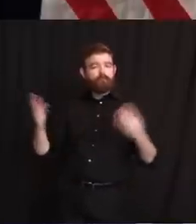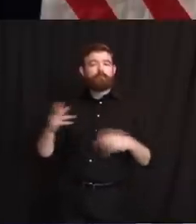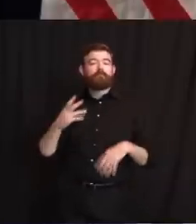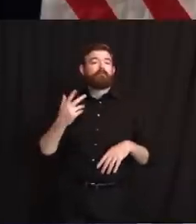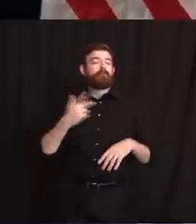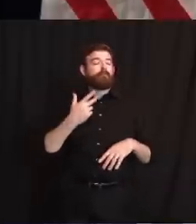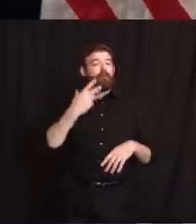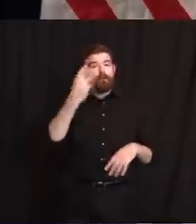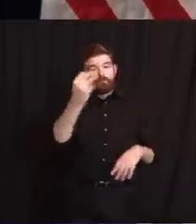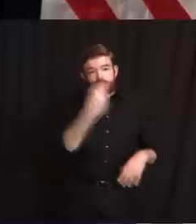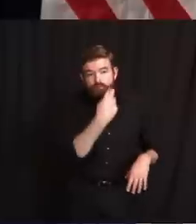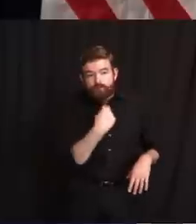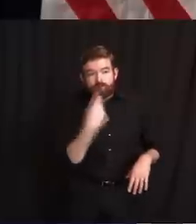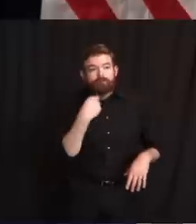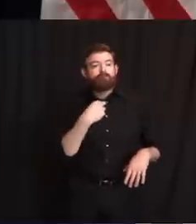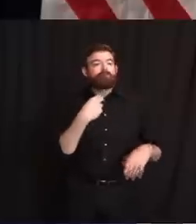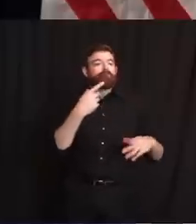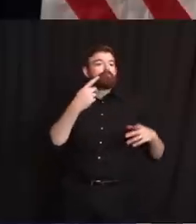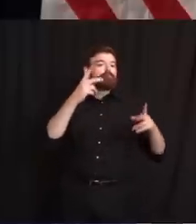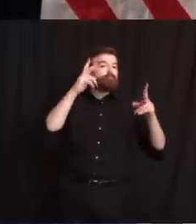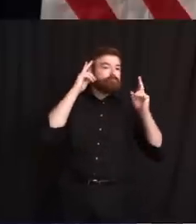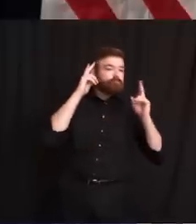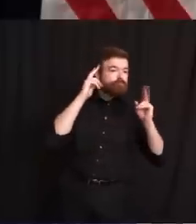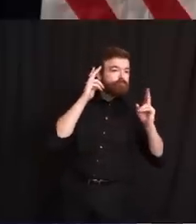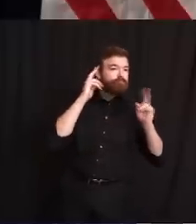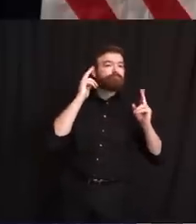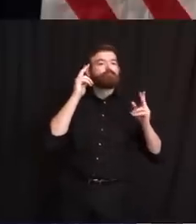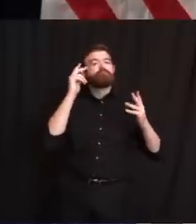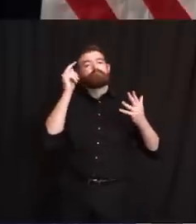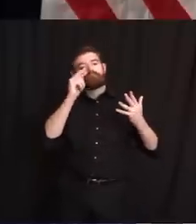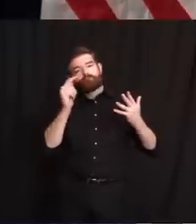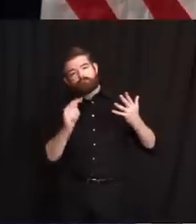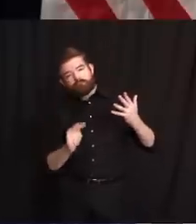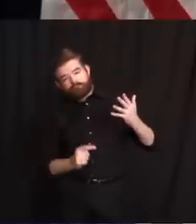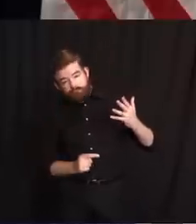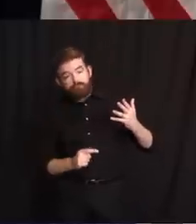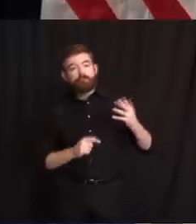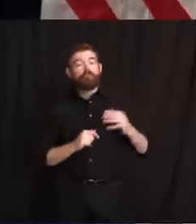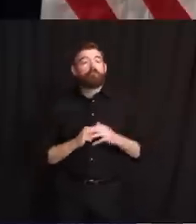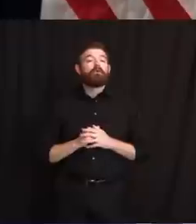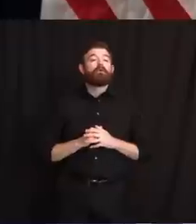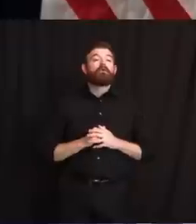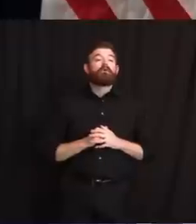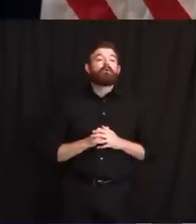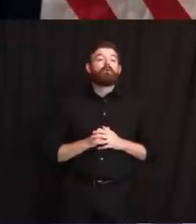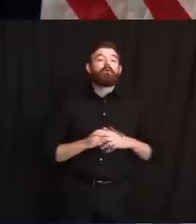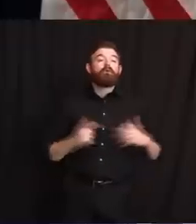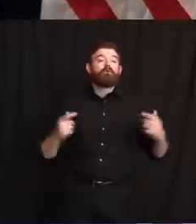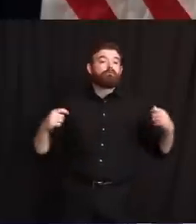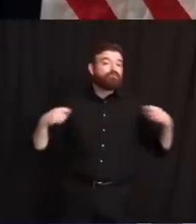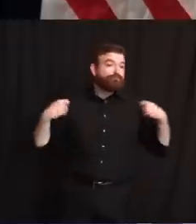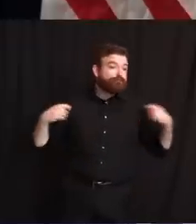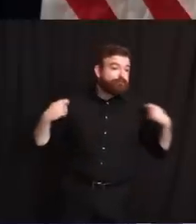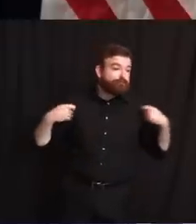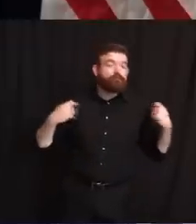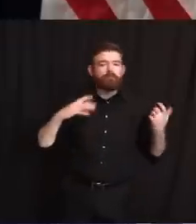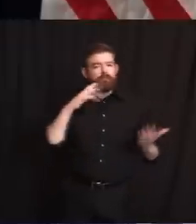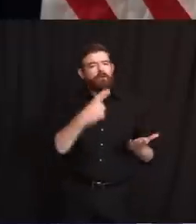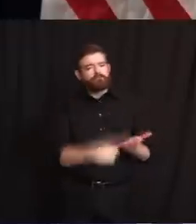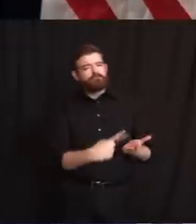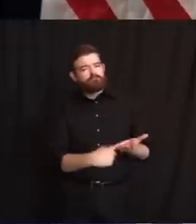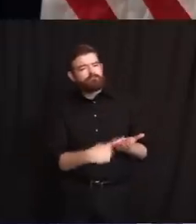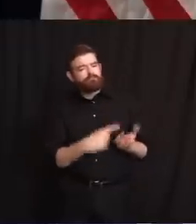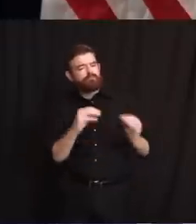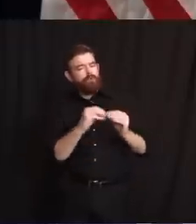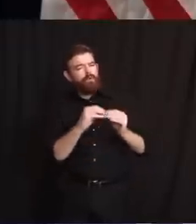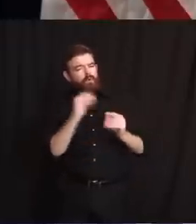barbershops. We will be doing more with gyms and health clubs. Uh, we're trying to keep people alive. And as I said, on protests, given the gravity